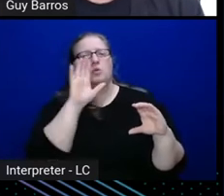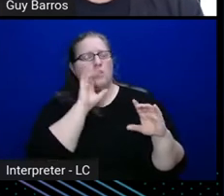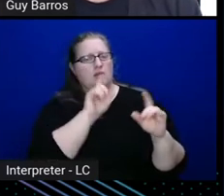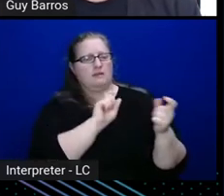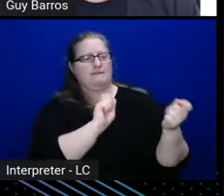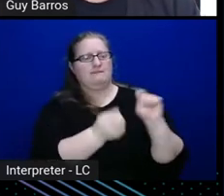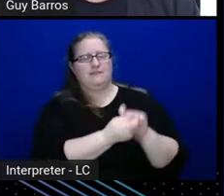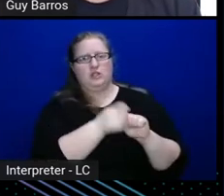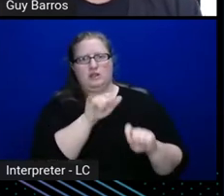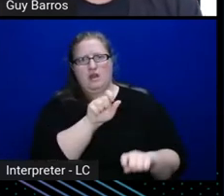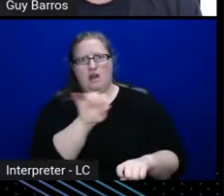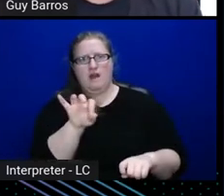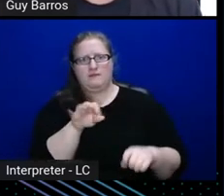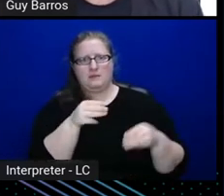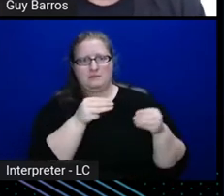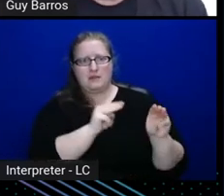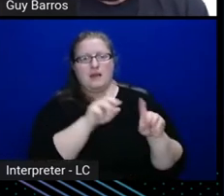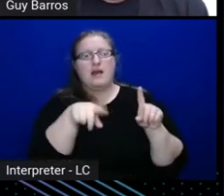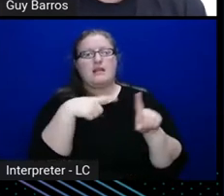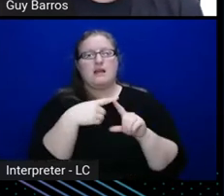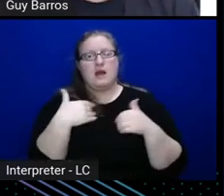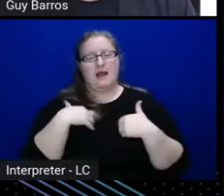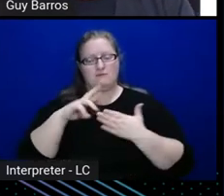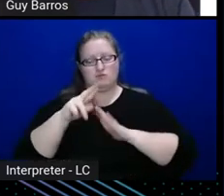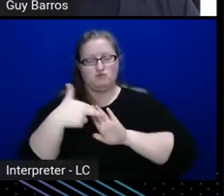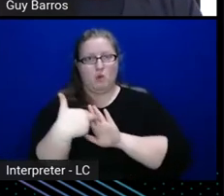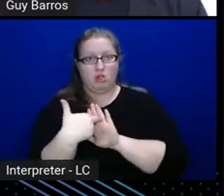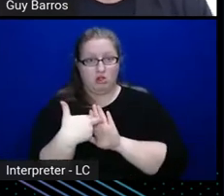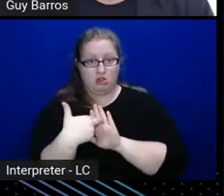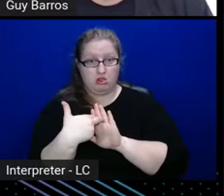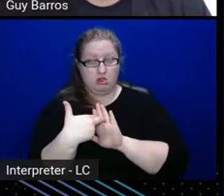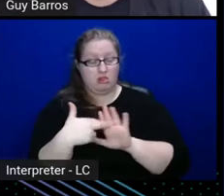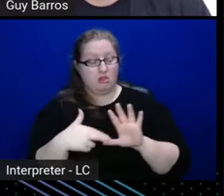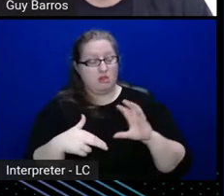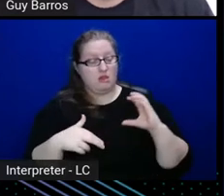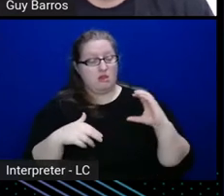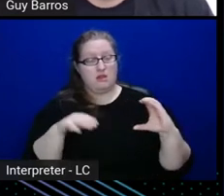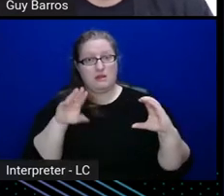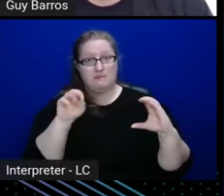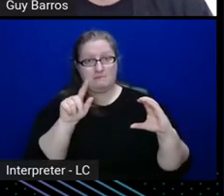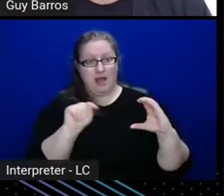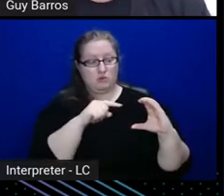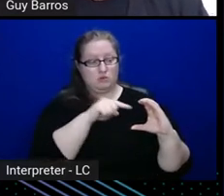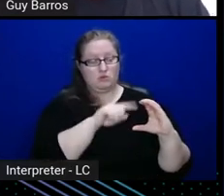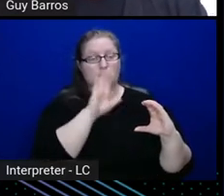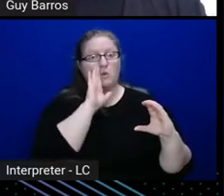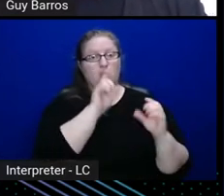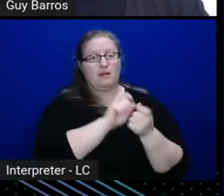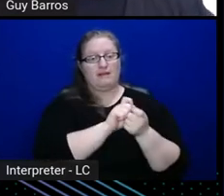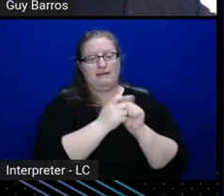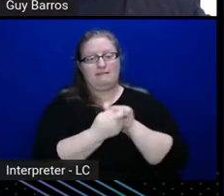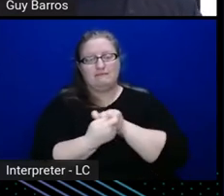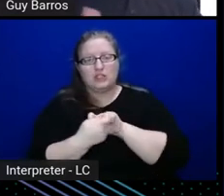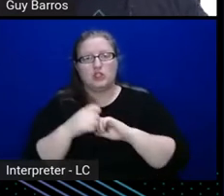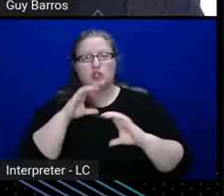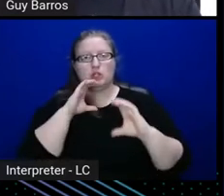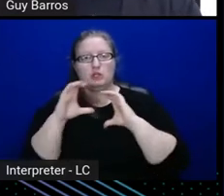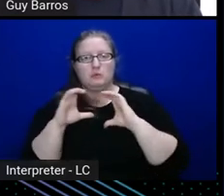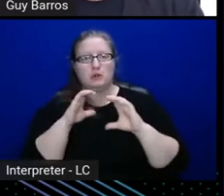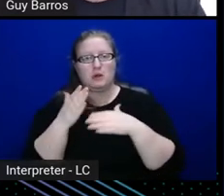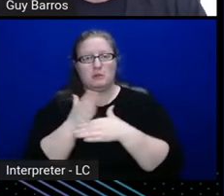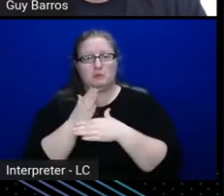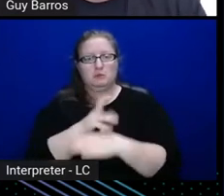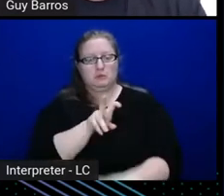and then you have rows, the mount configures the communication channel between vault and the